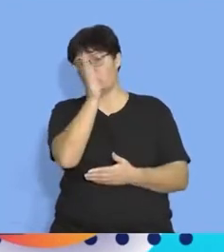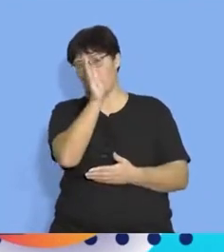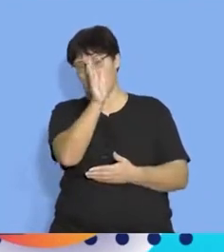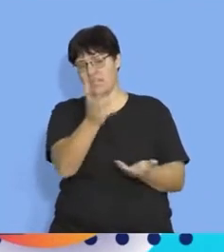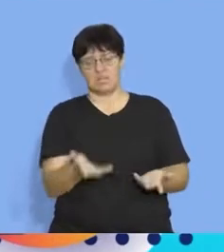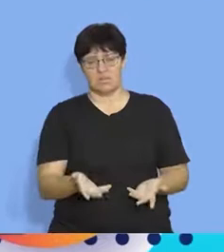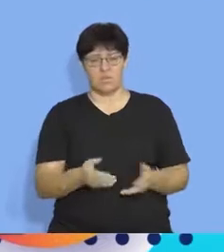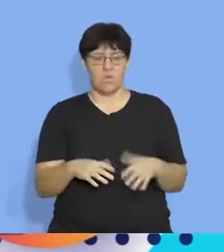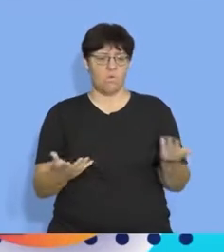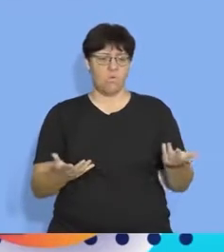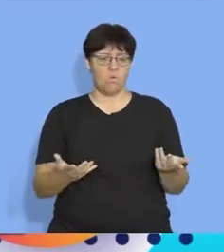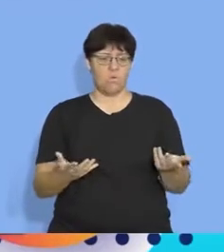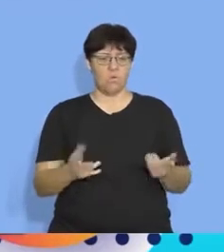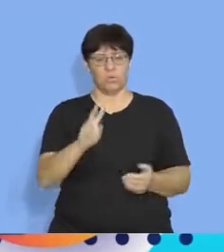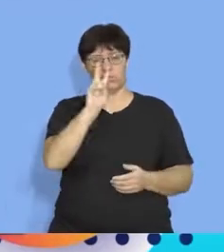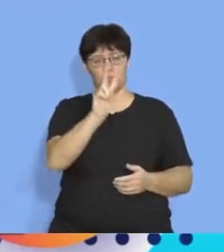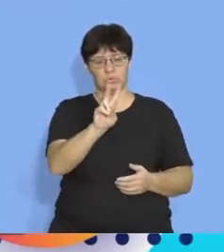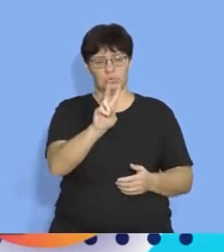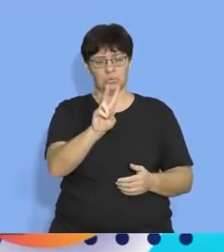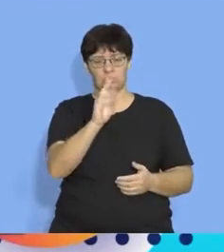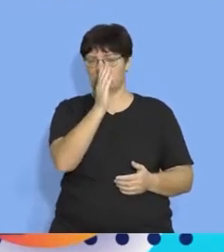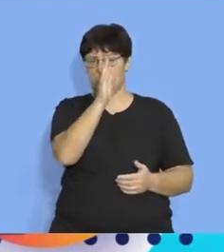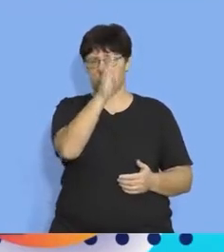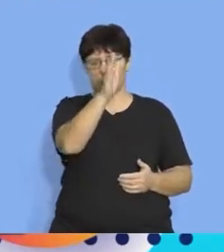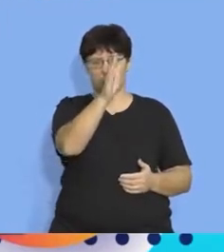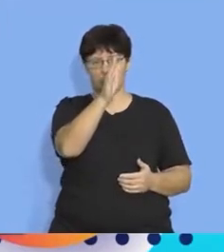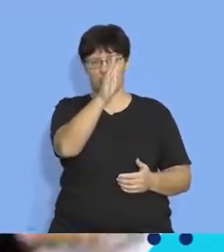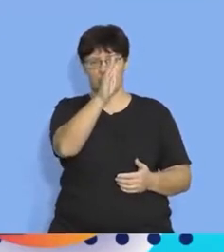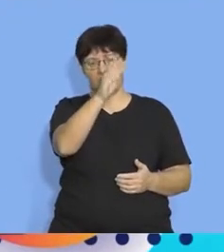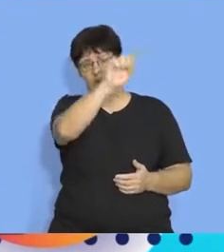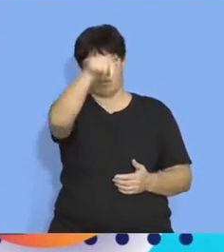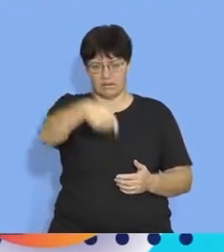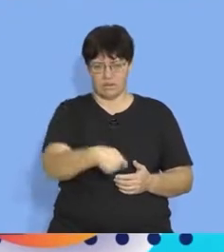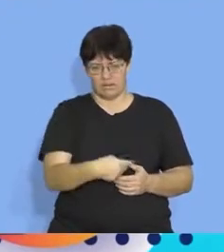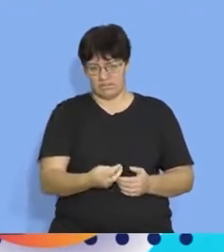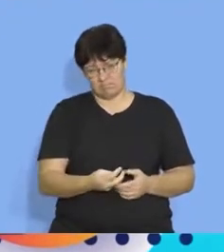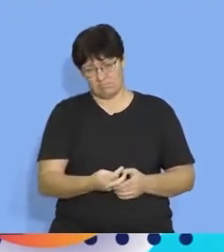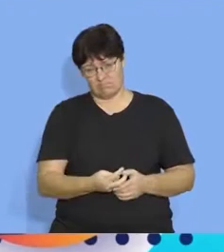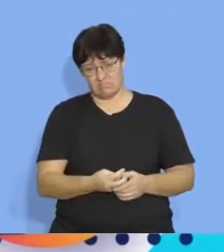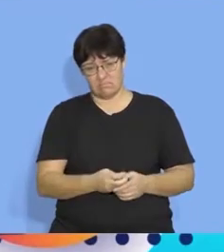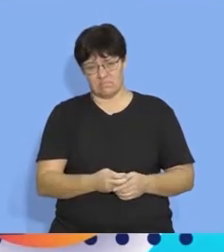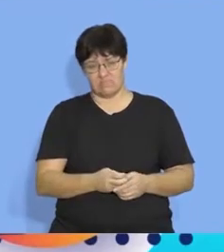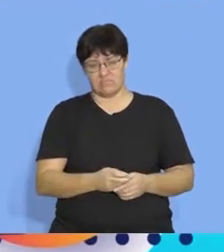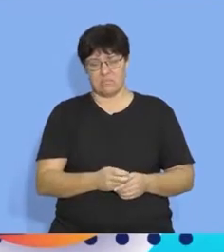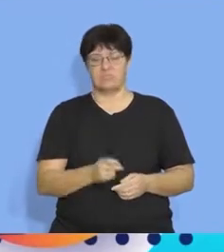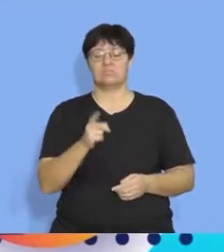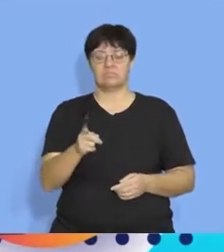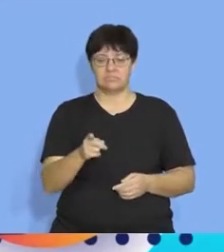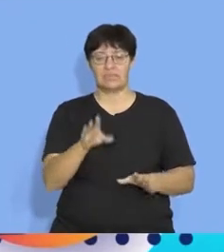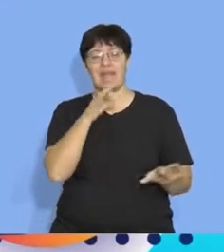maybe she went straight for two and then came back or who knows okay so here it's about